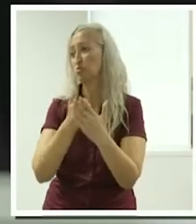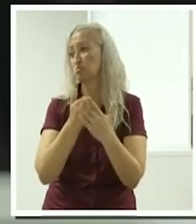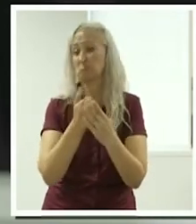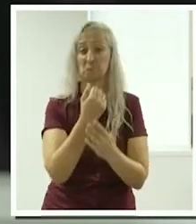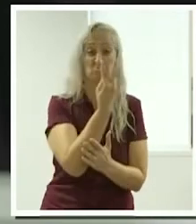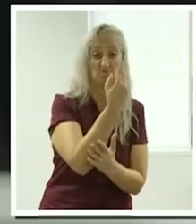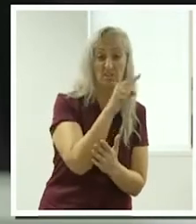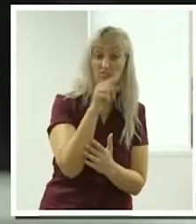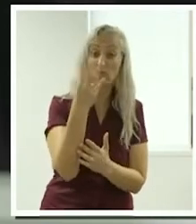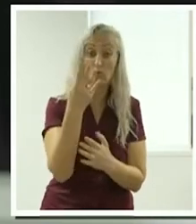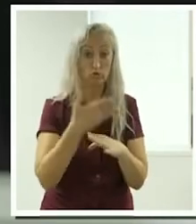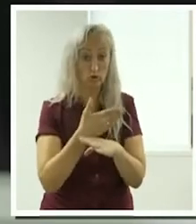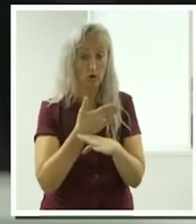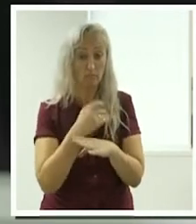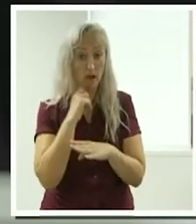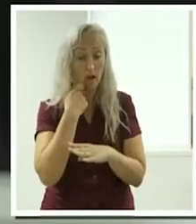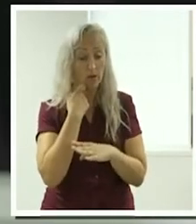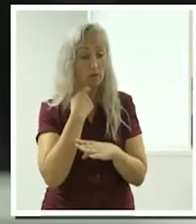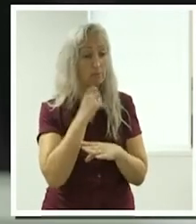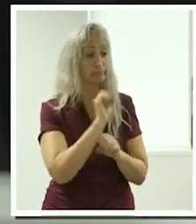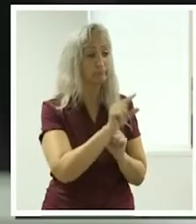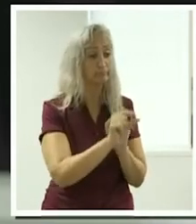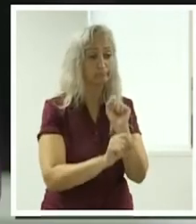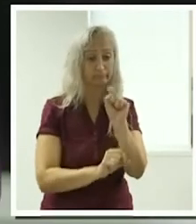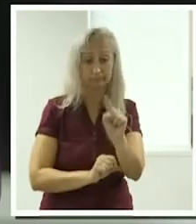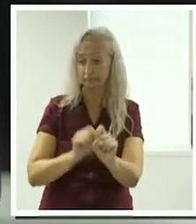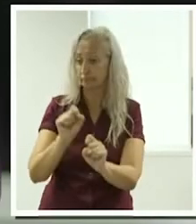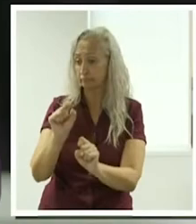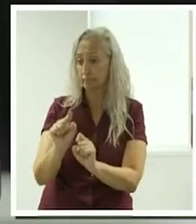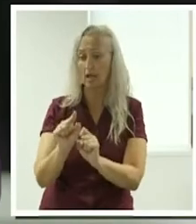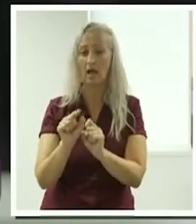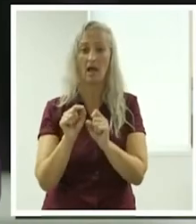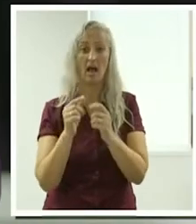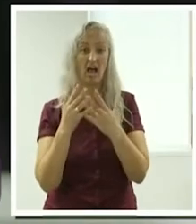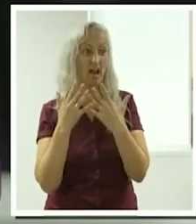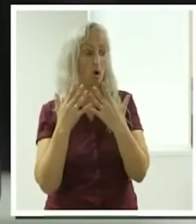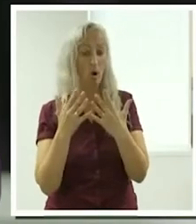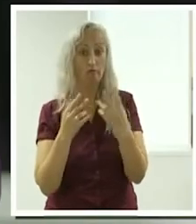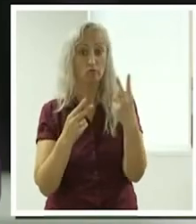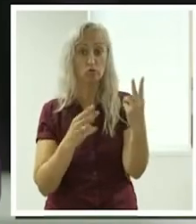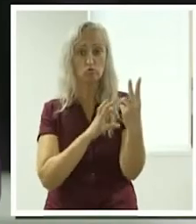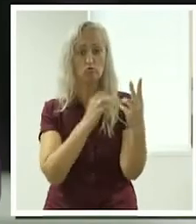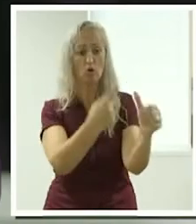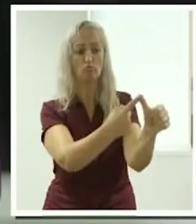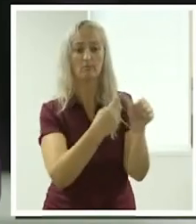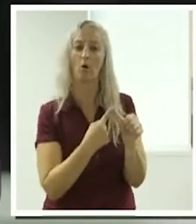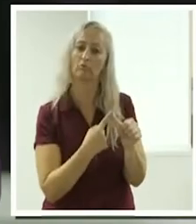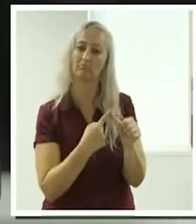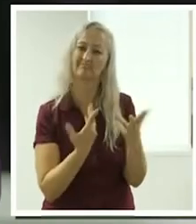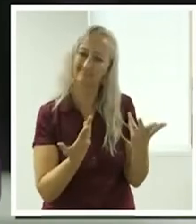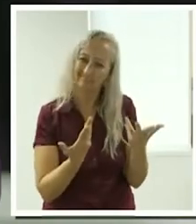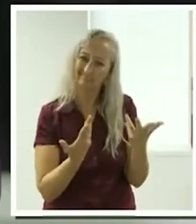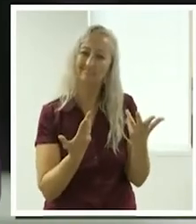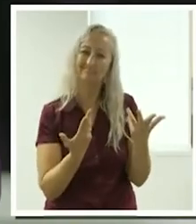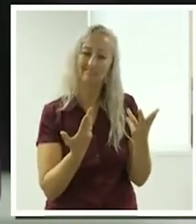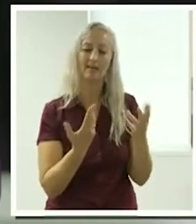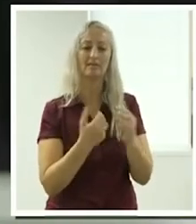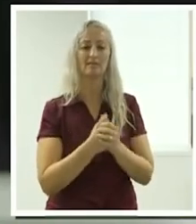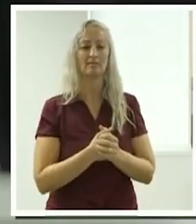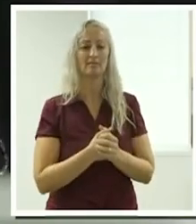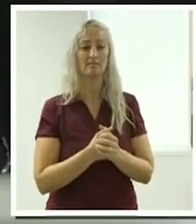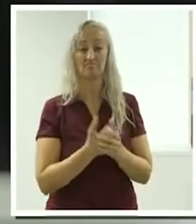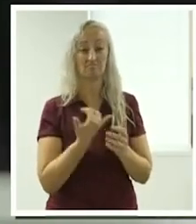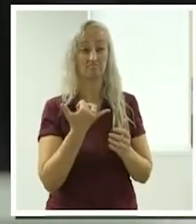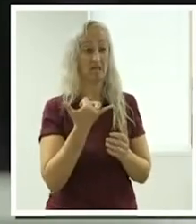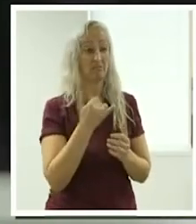four jobs and um often two of them don't even answer me uh for reasons